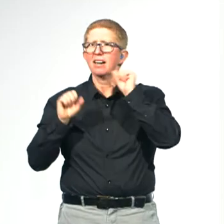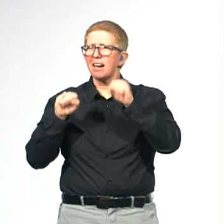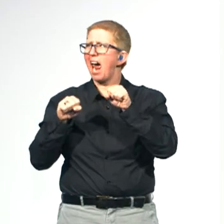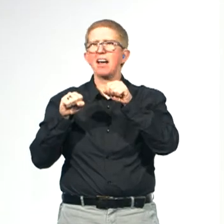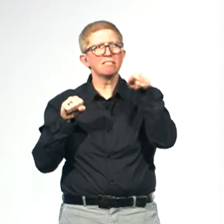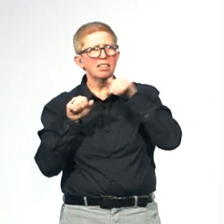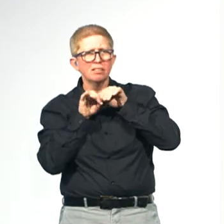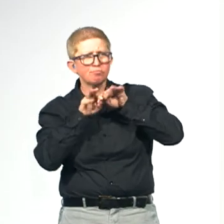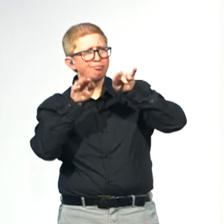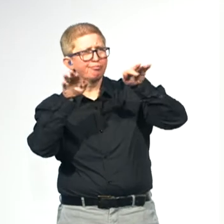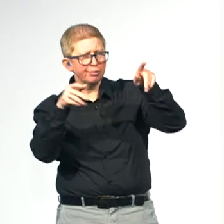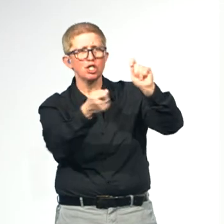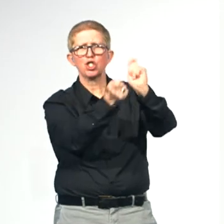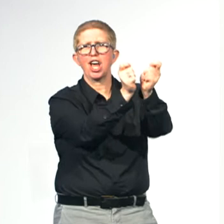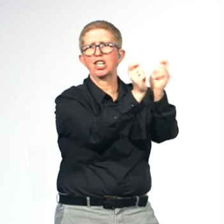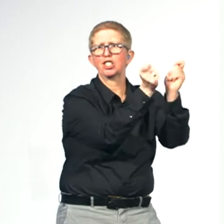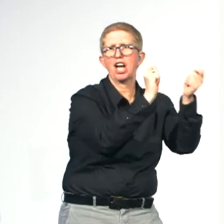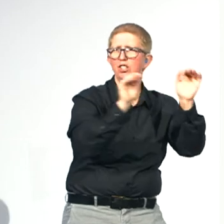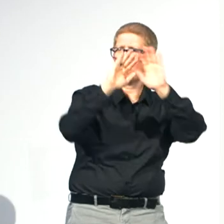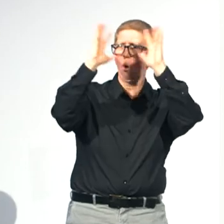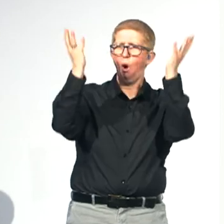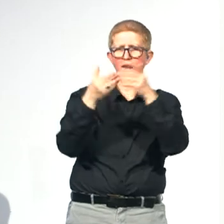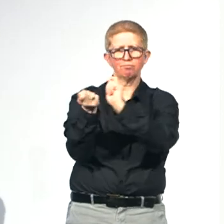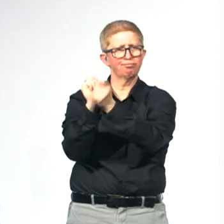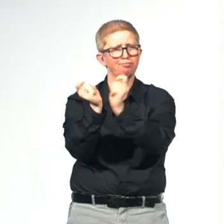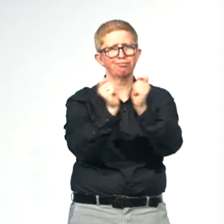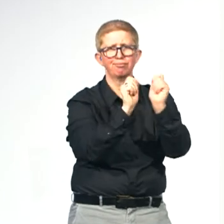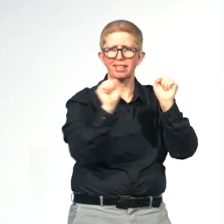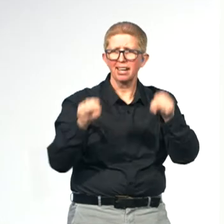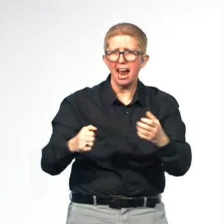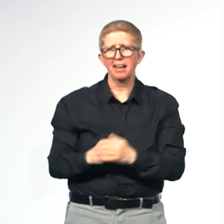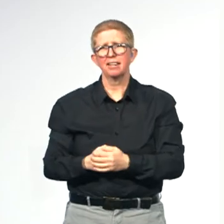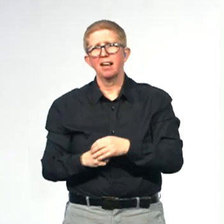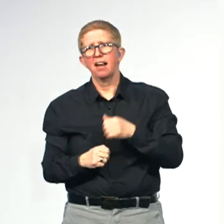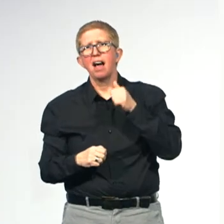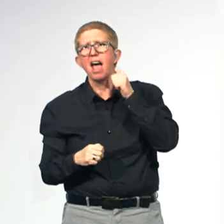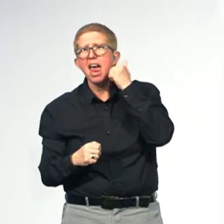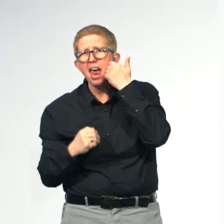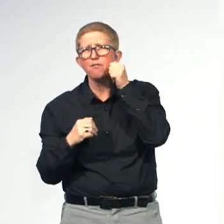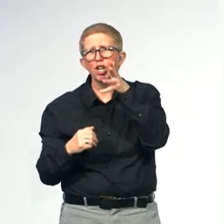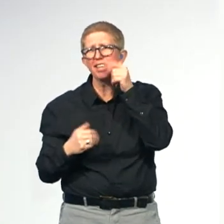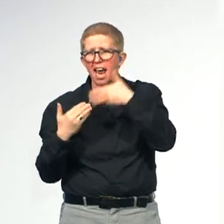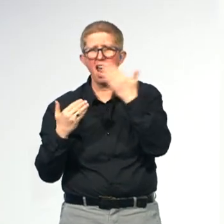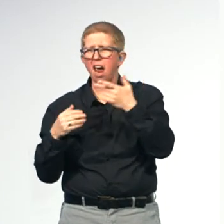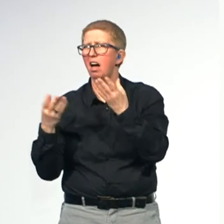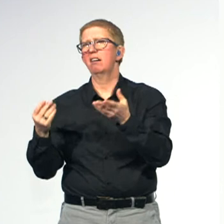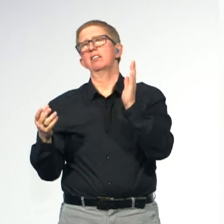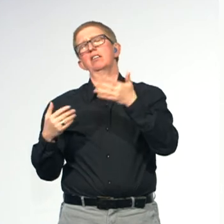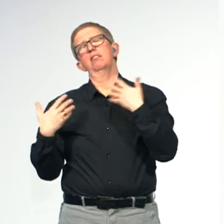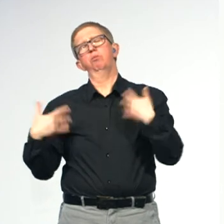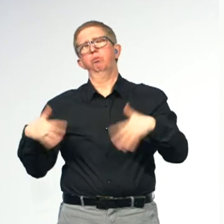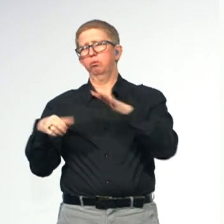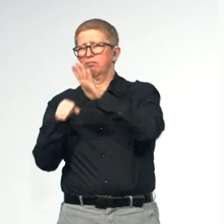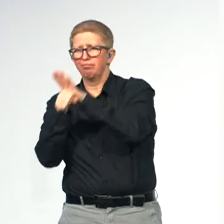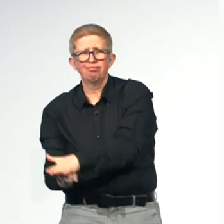disabled all over the world meets a lot of discrimination when it comes to their right to education. UN